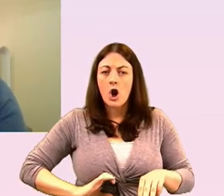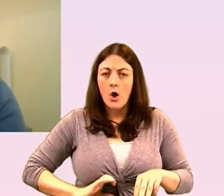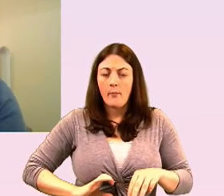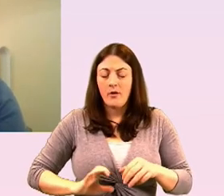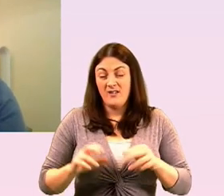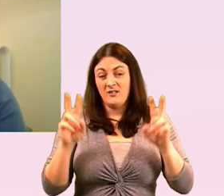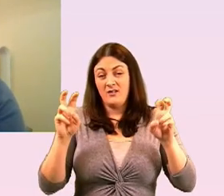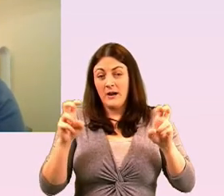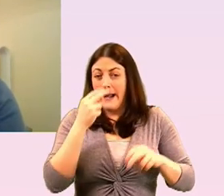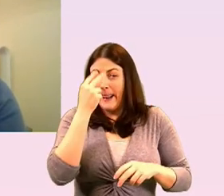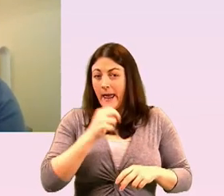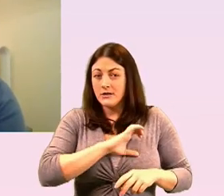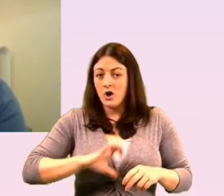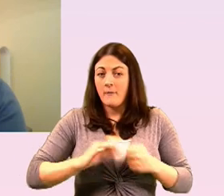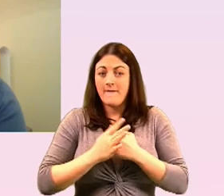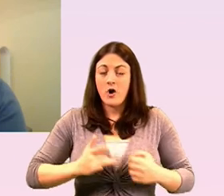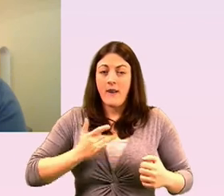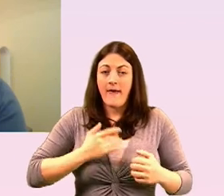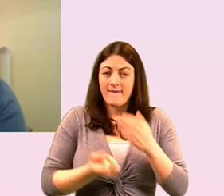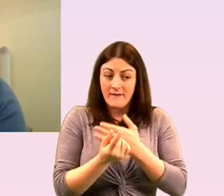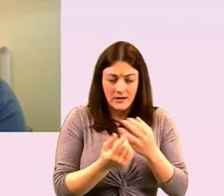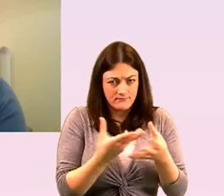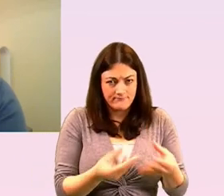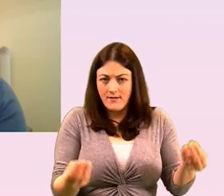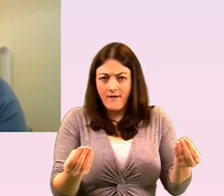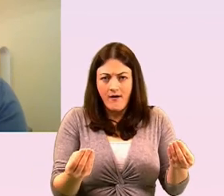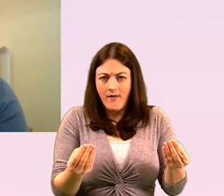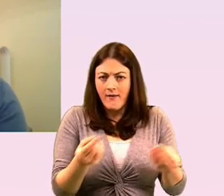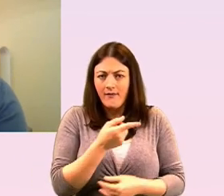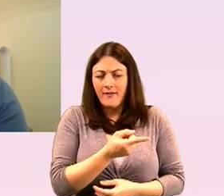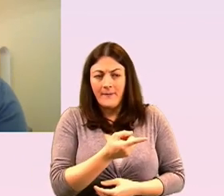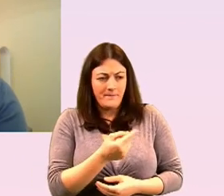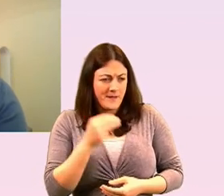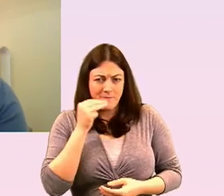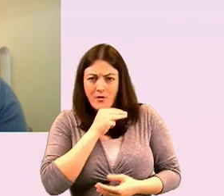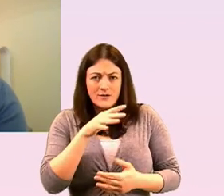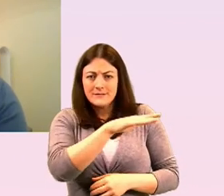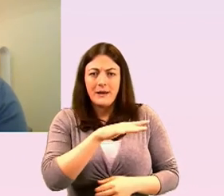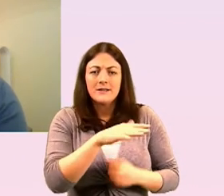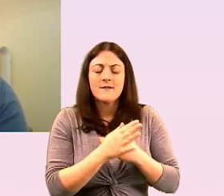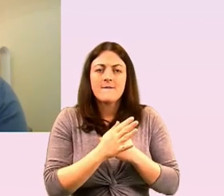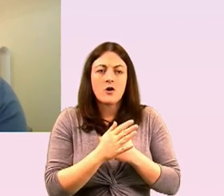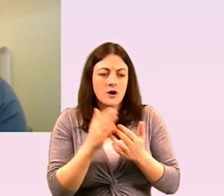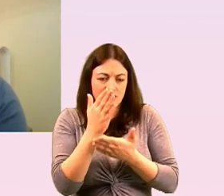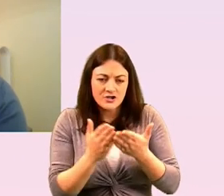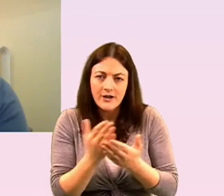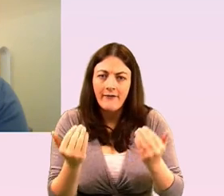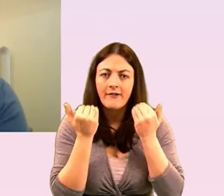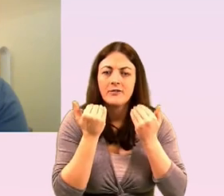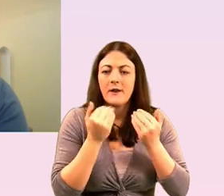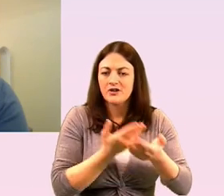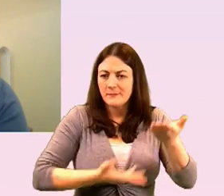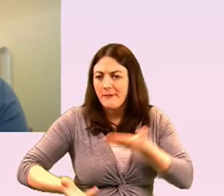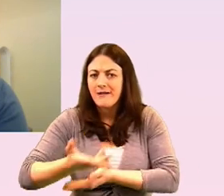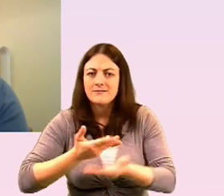know trying to keep that need such an important place for information for visibility again